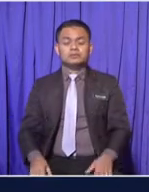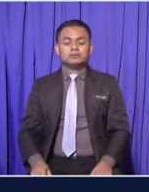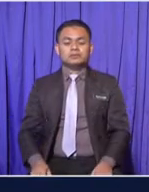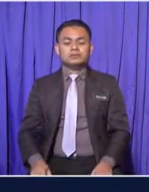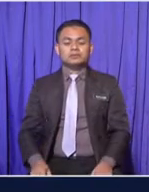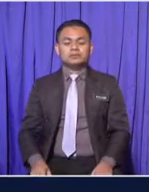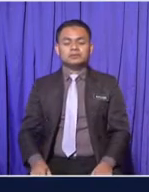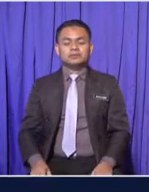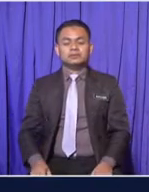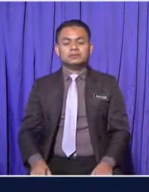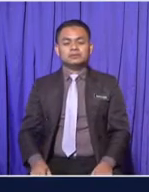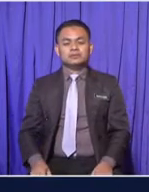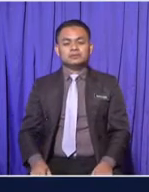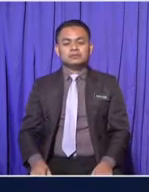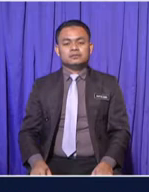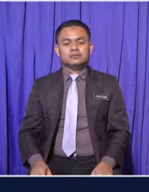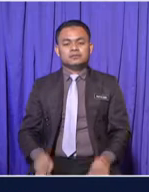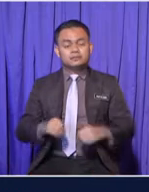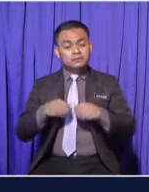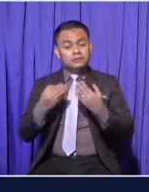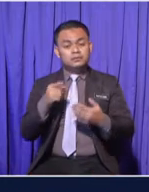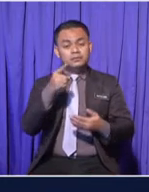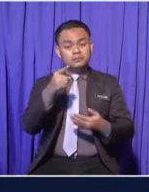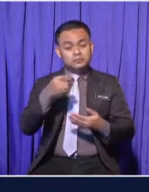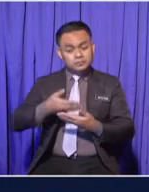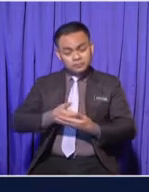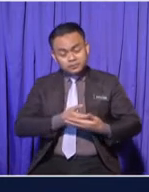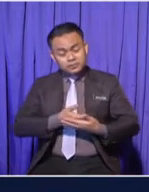will carry the baby to keep it safe